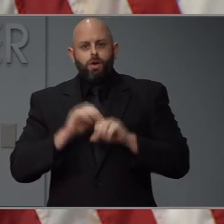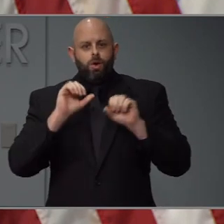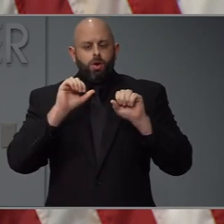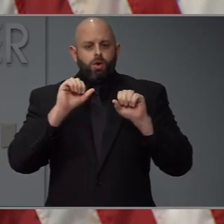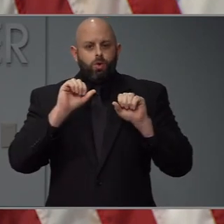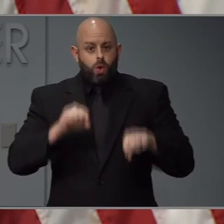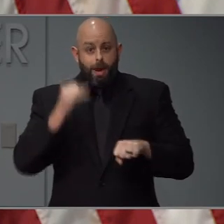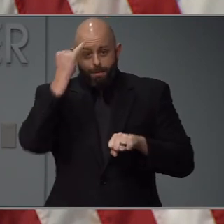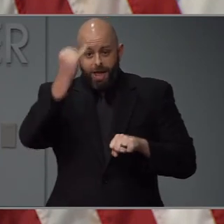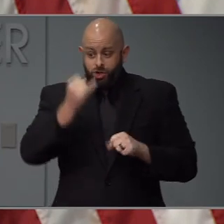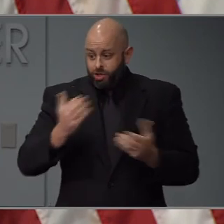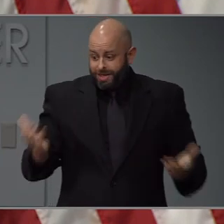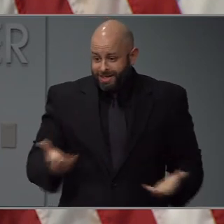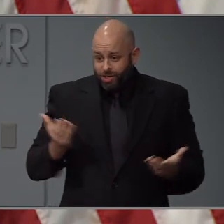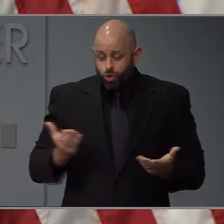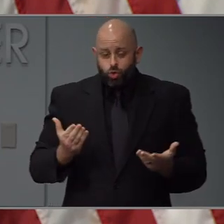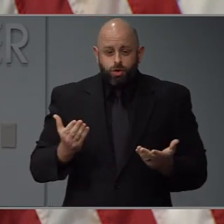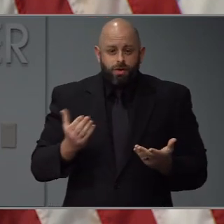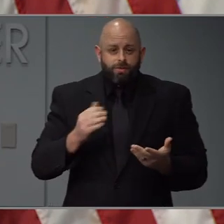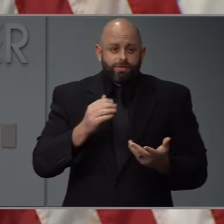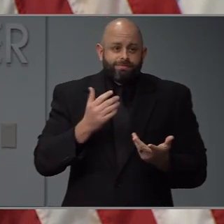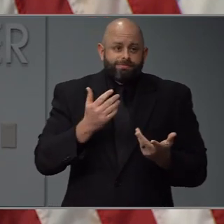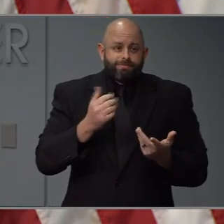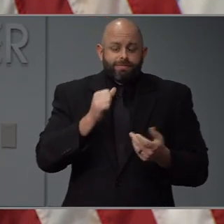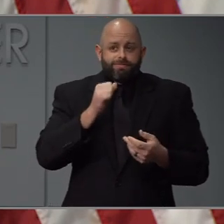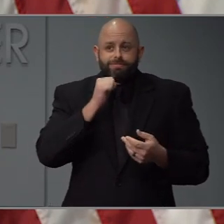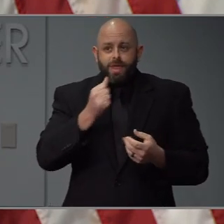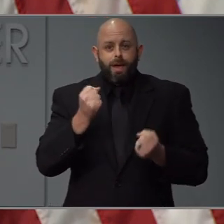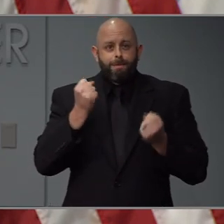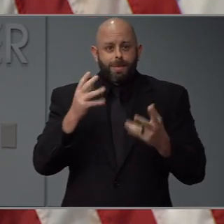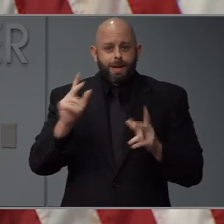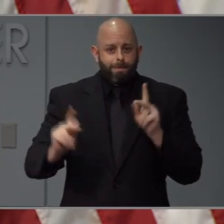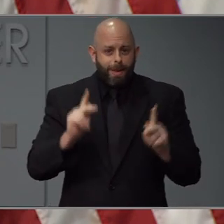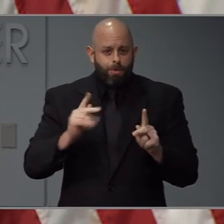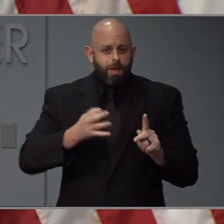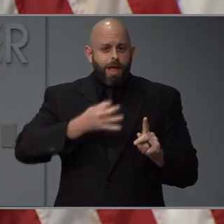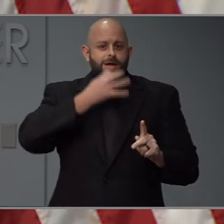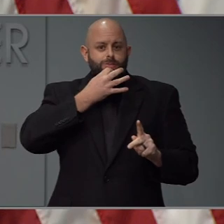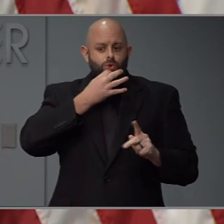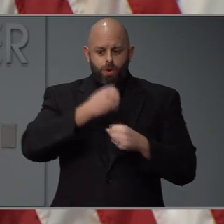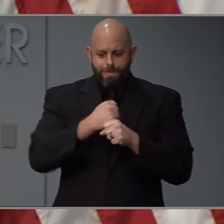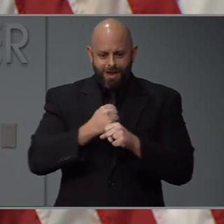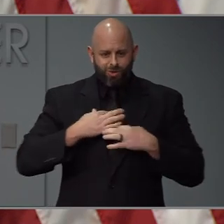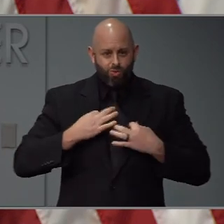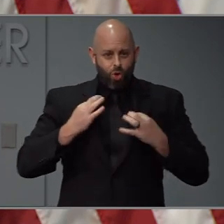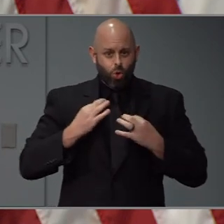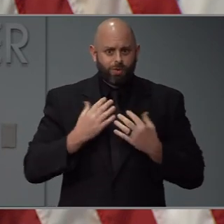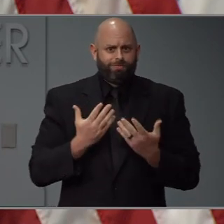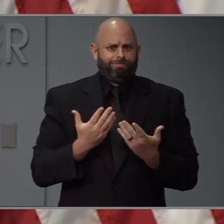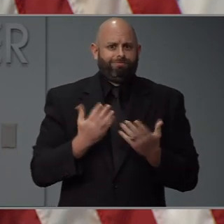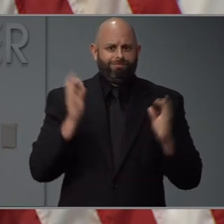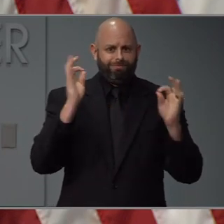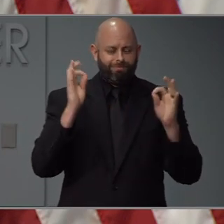don't have a whole lot of folks that are really that were that really were experts in manufacturing. But we have gradually